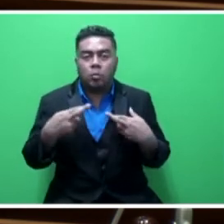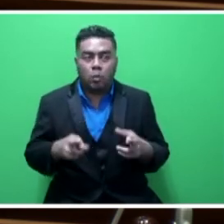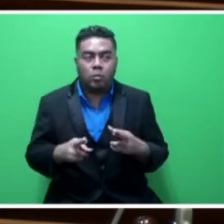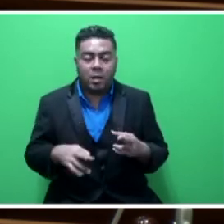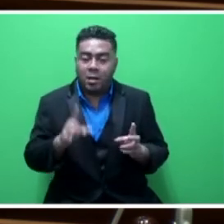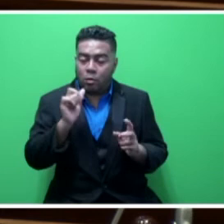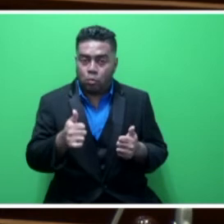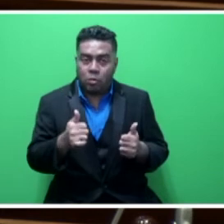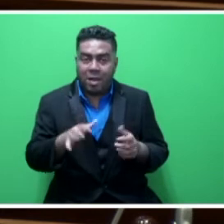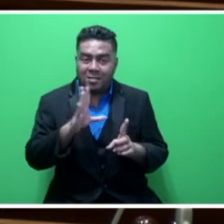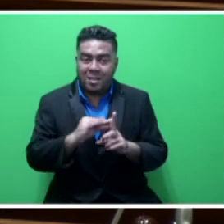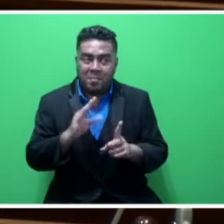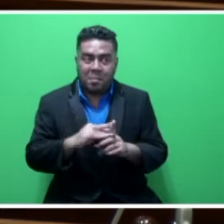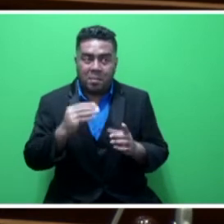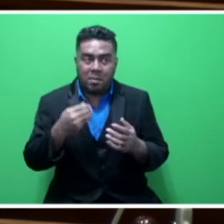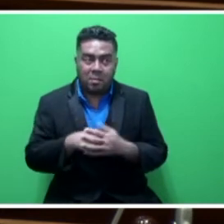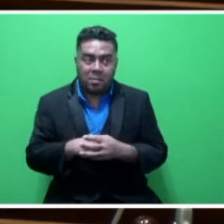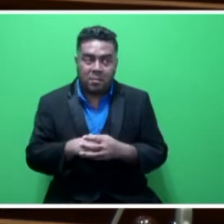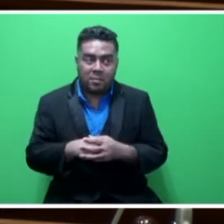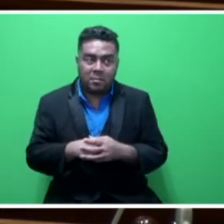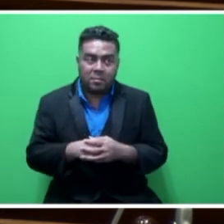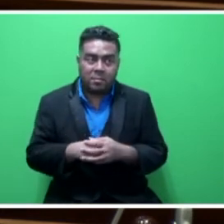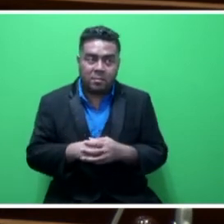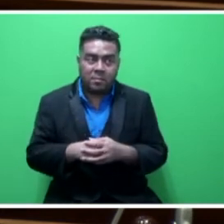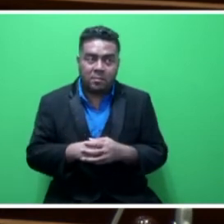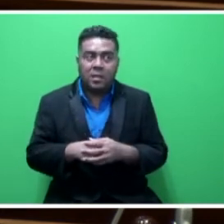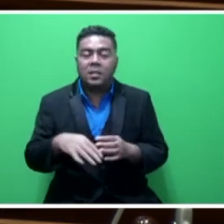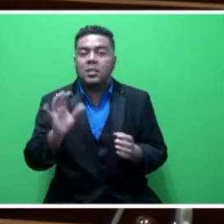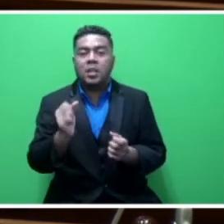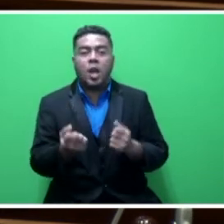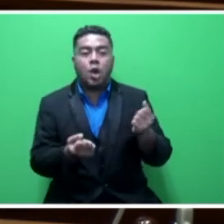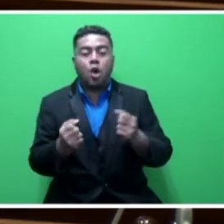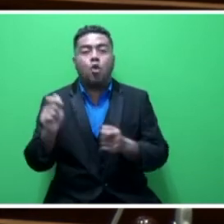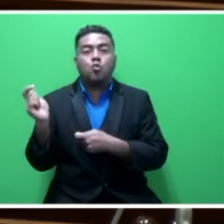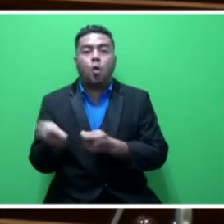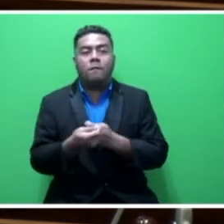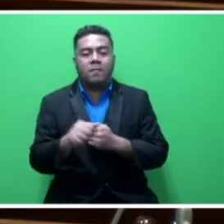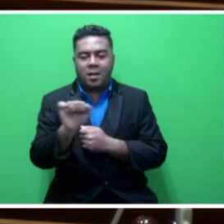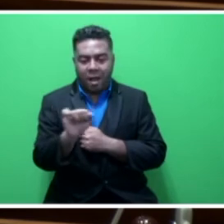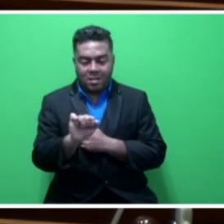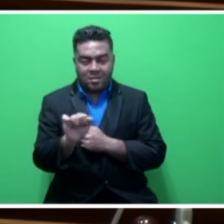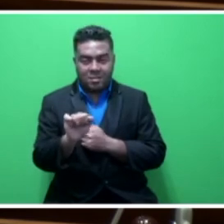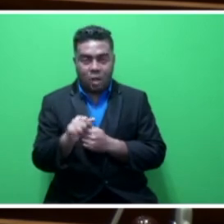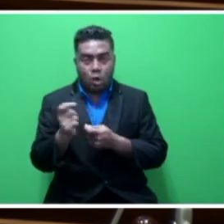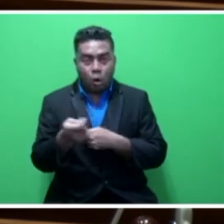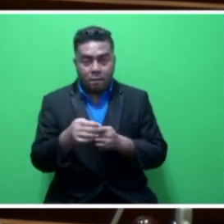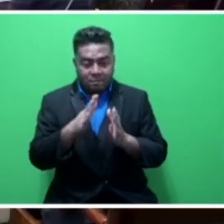example of that is, as you would know, one will speak with, sir, golf carts. I hope that suffices.